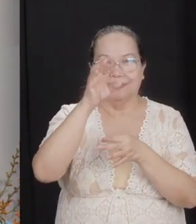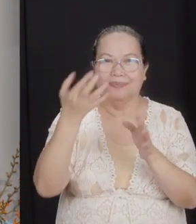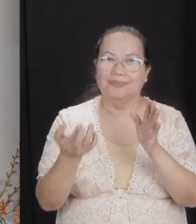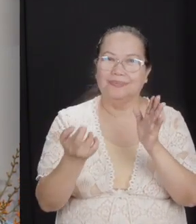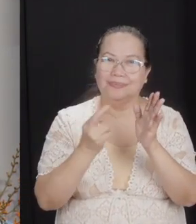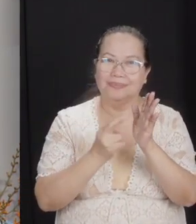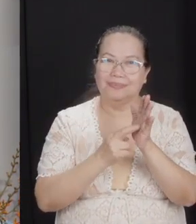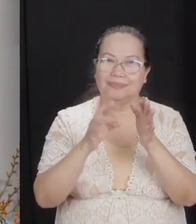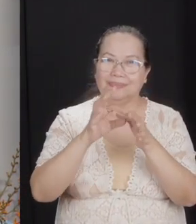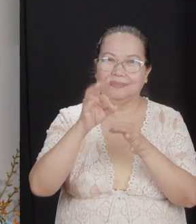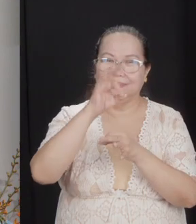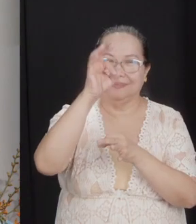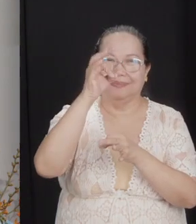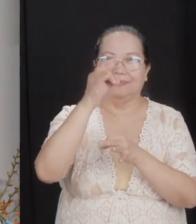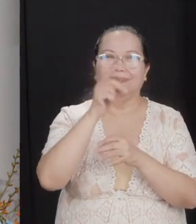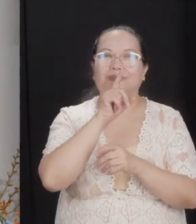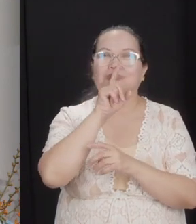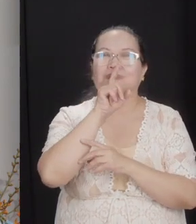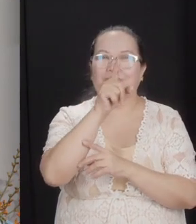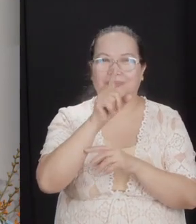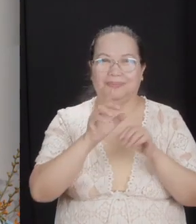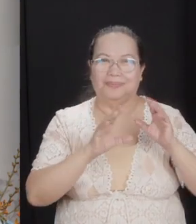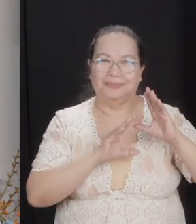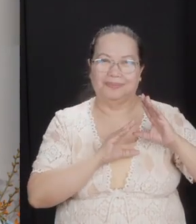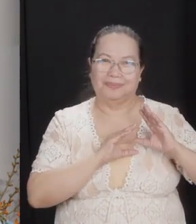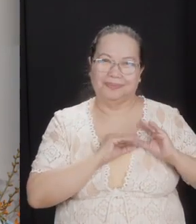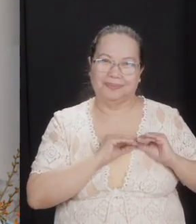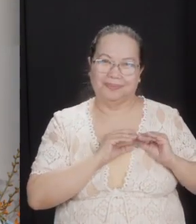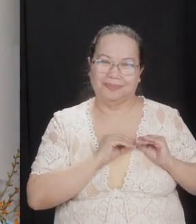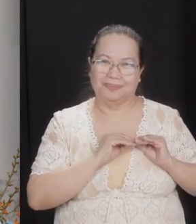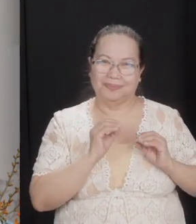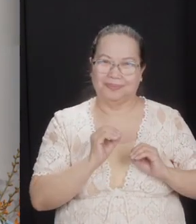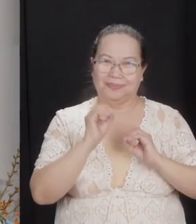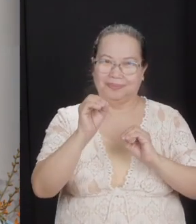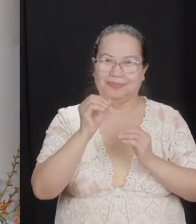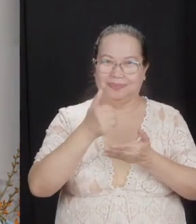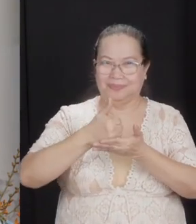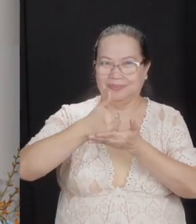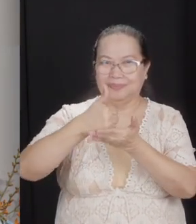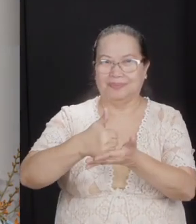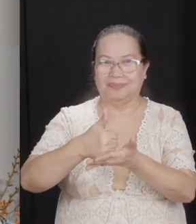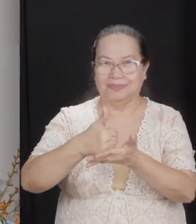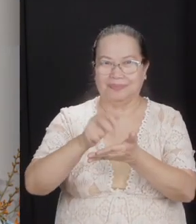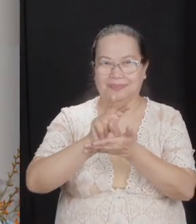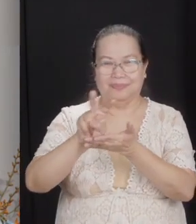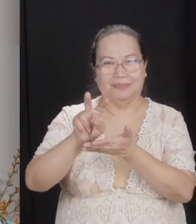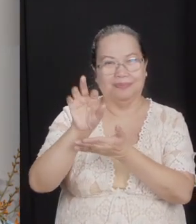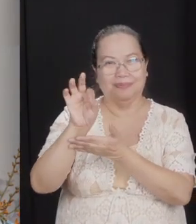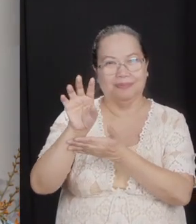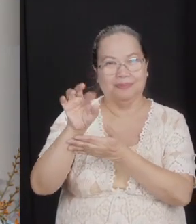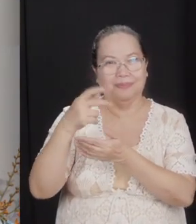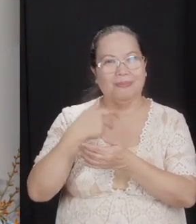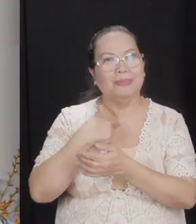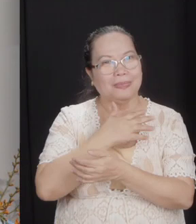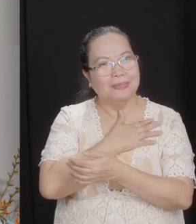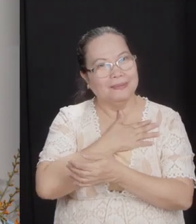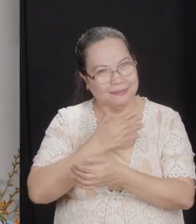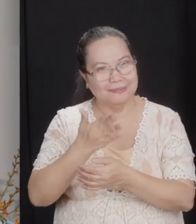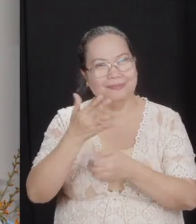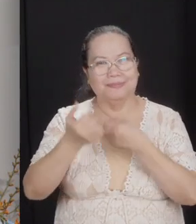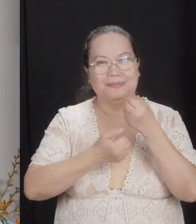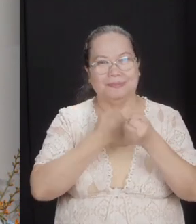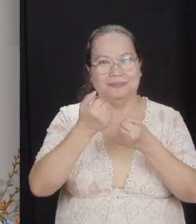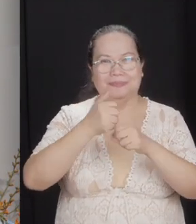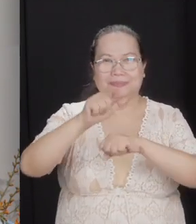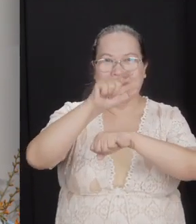him in a spirit of gentleness. Number two, offer help. In verse 19, they're willing to sacrifice their